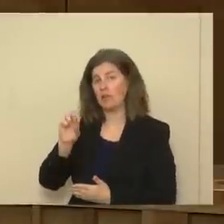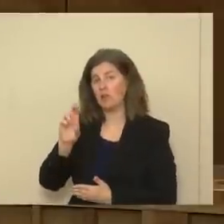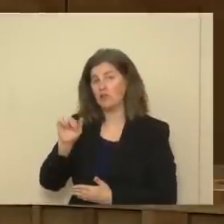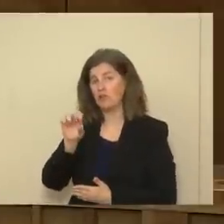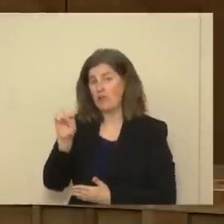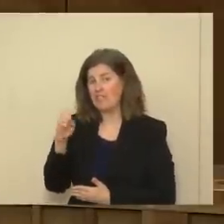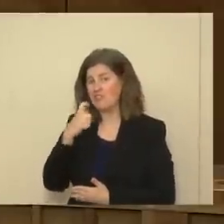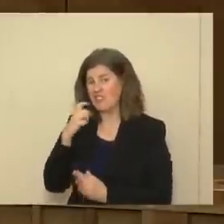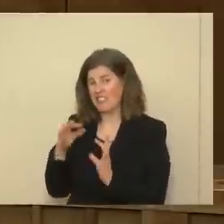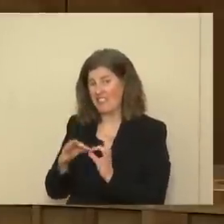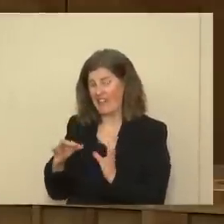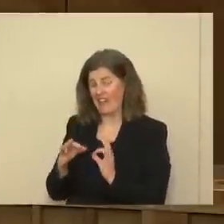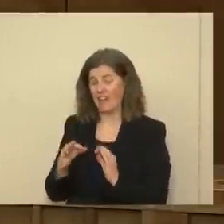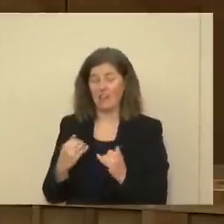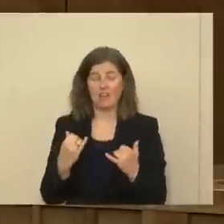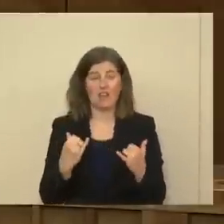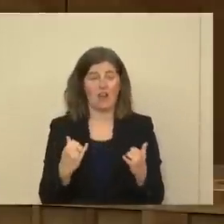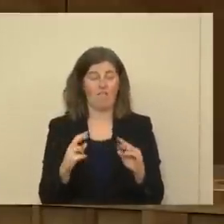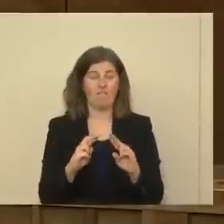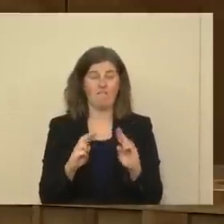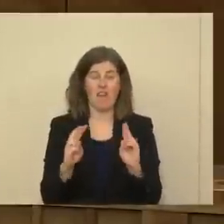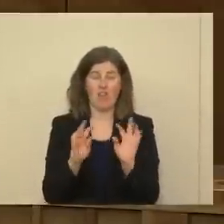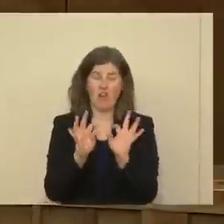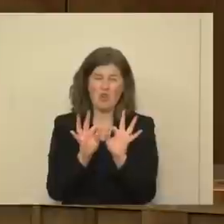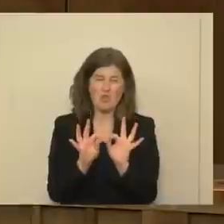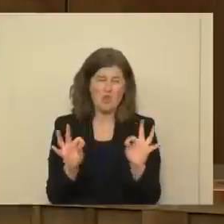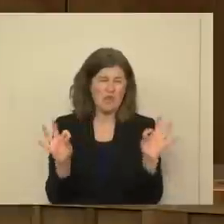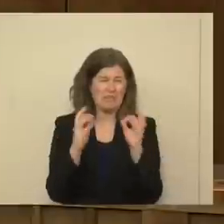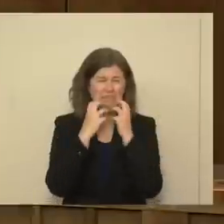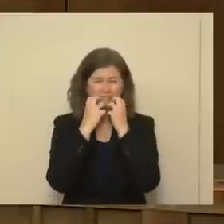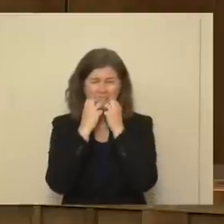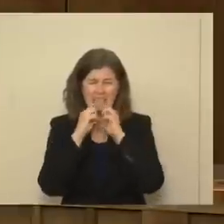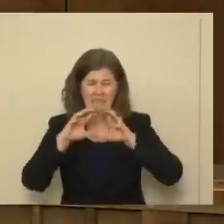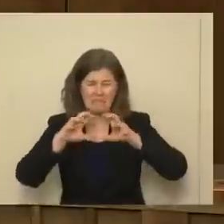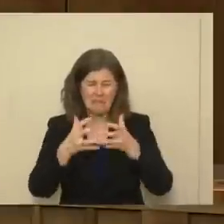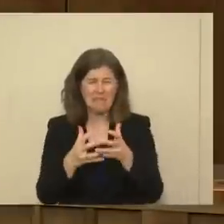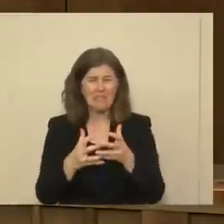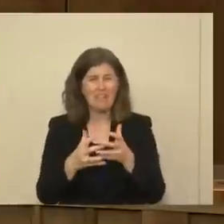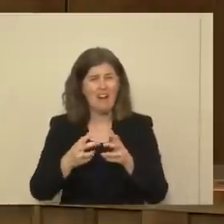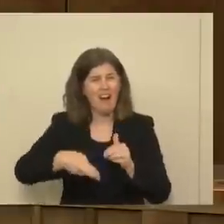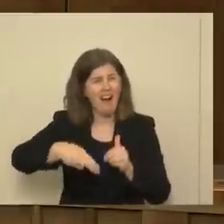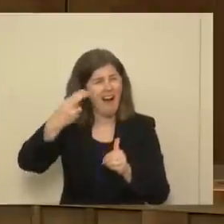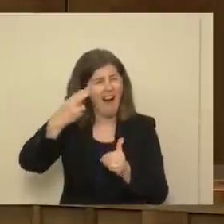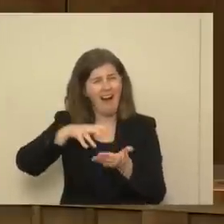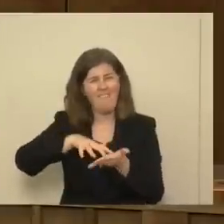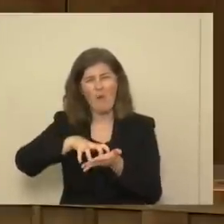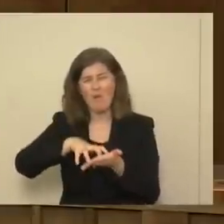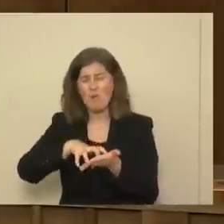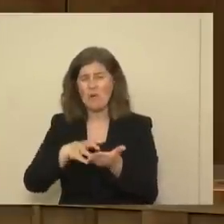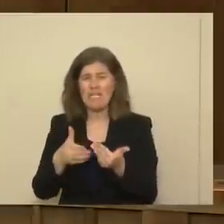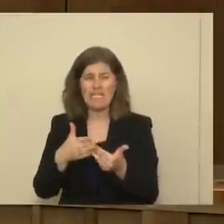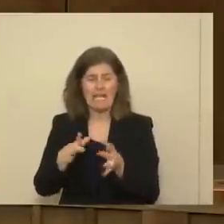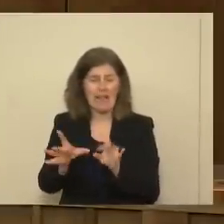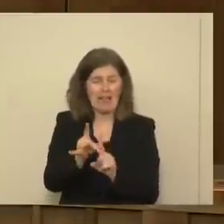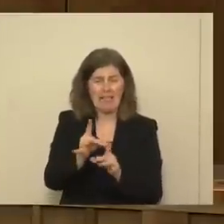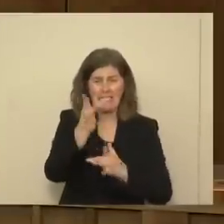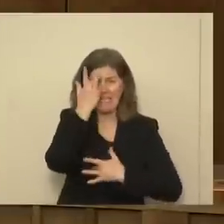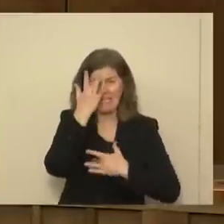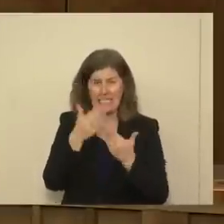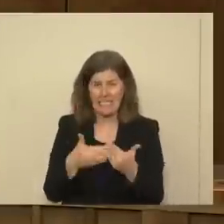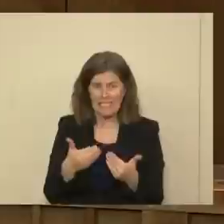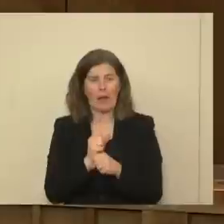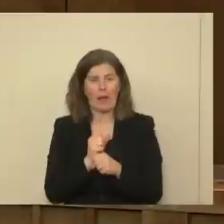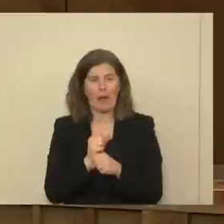this is a very, very critical population, very high, very vulnerable population. And so making